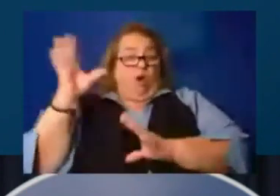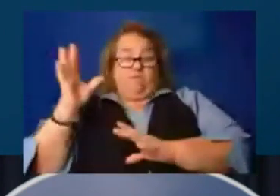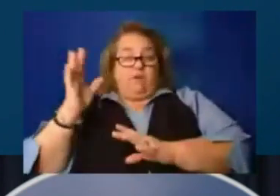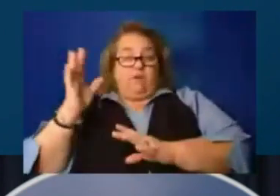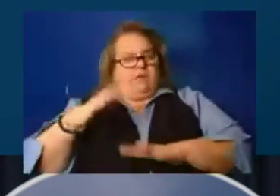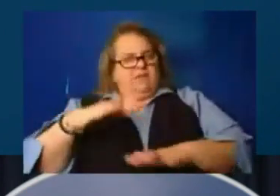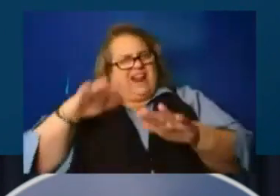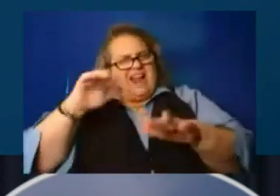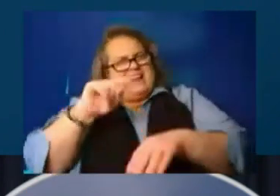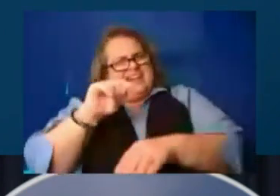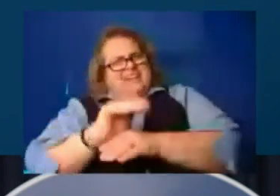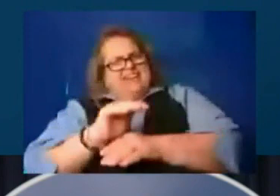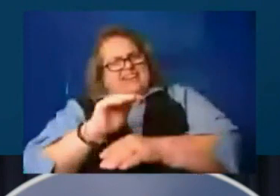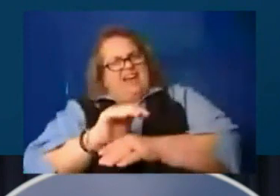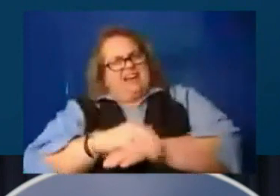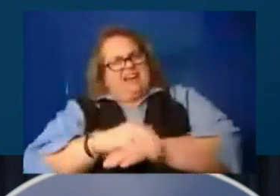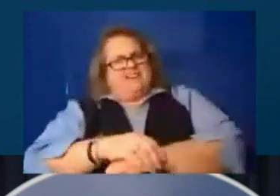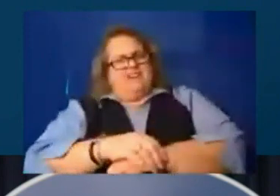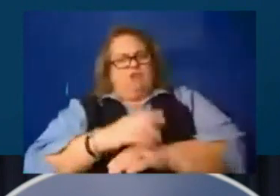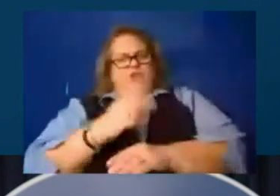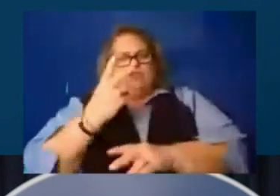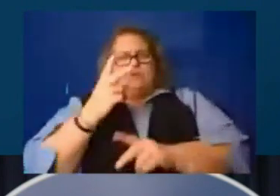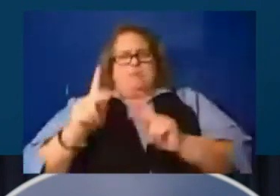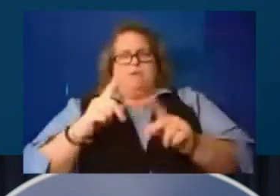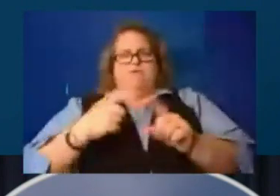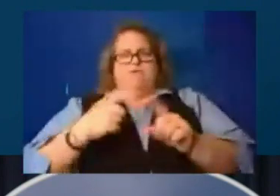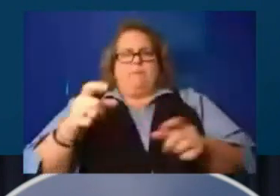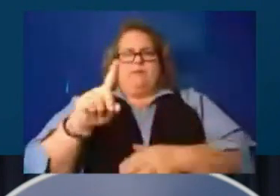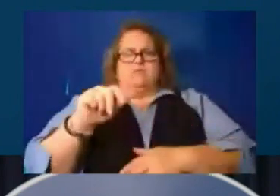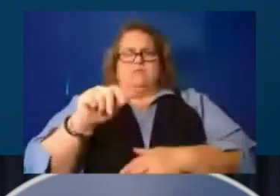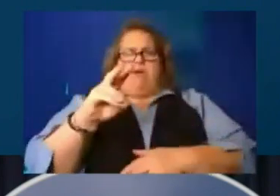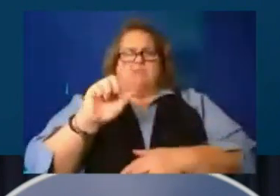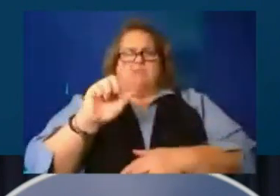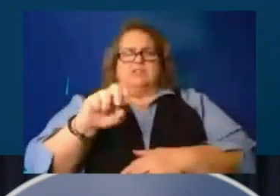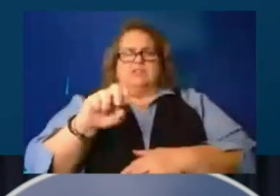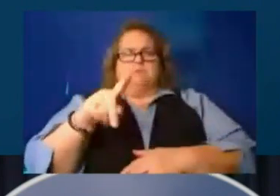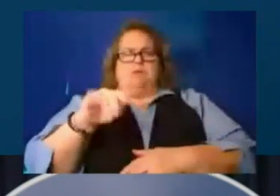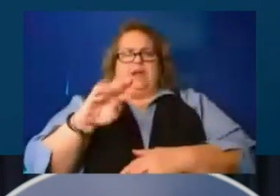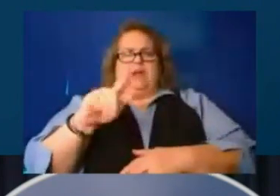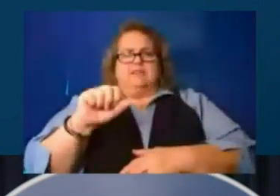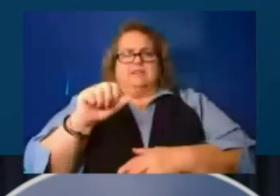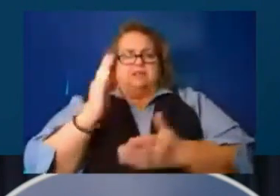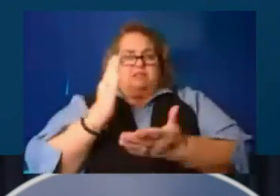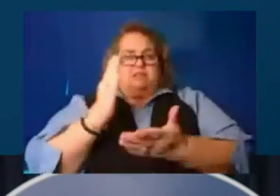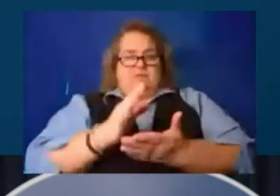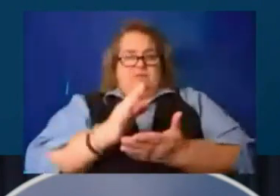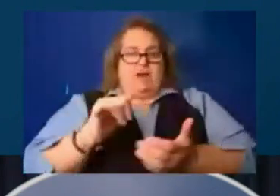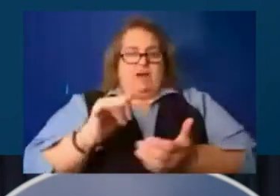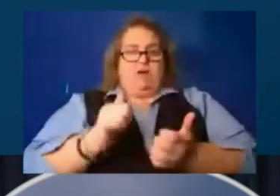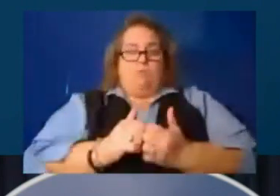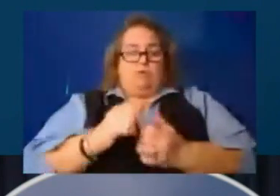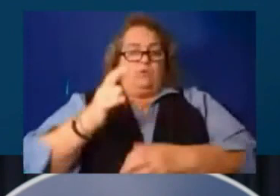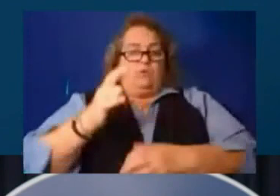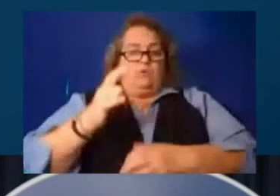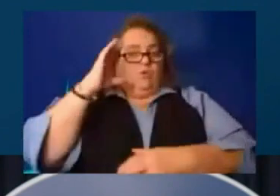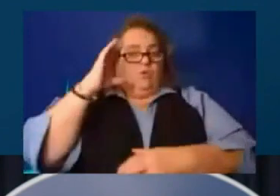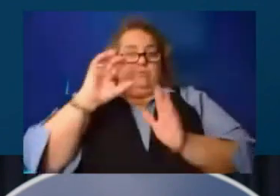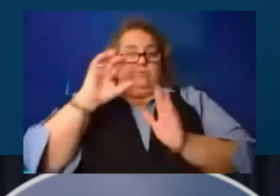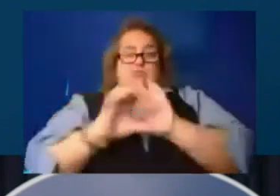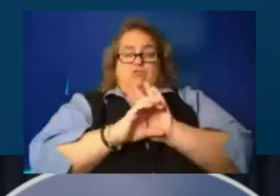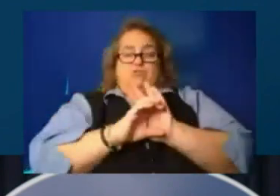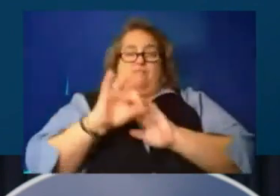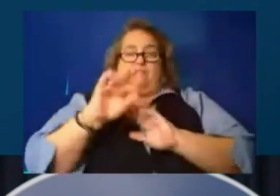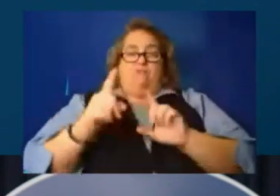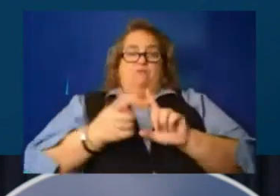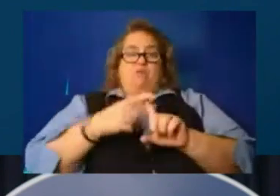folks from Dawson Springs stop by with an amazing picture of the first bus route when school came